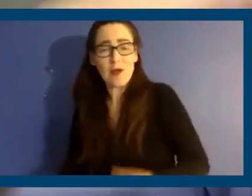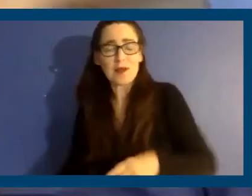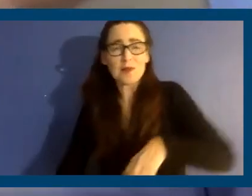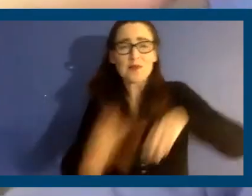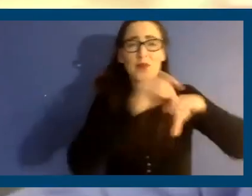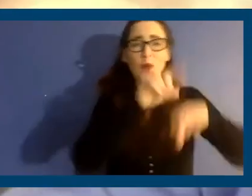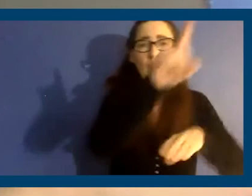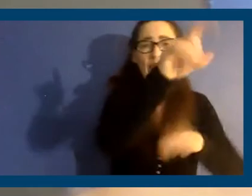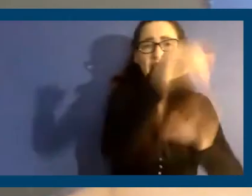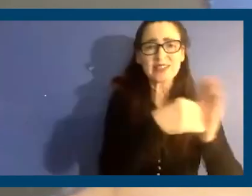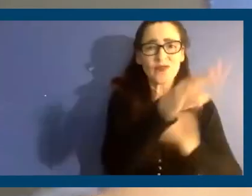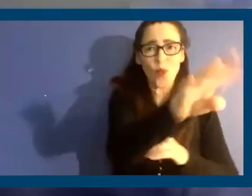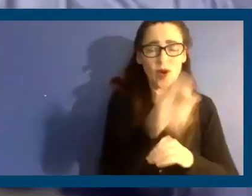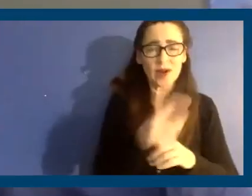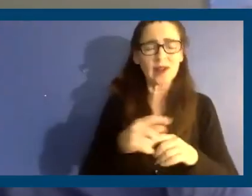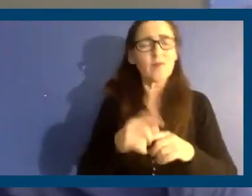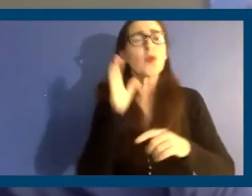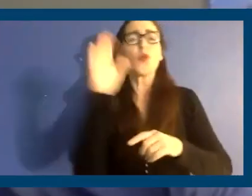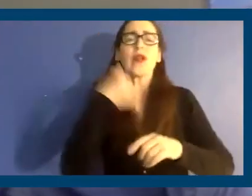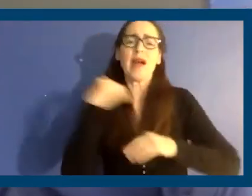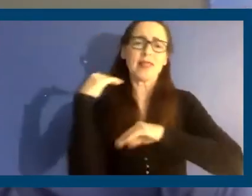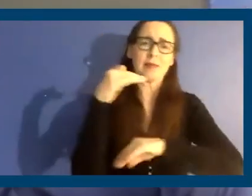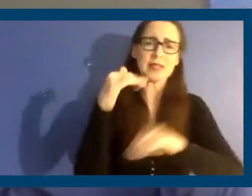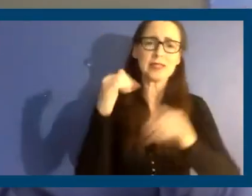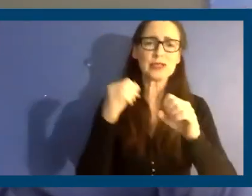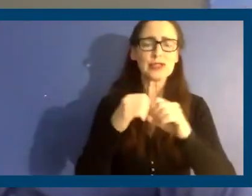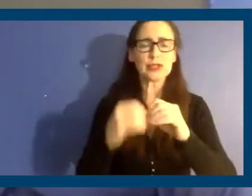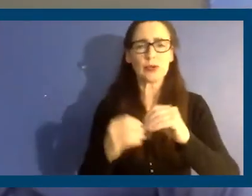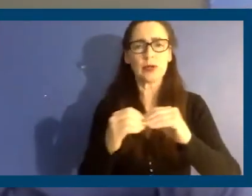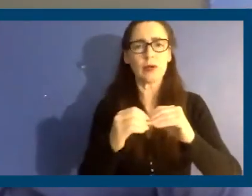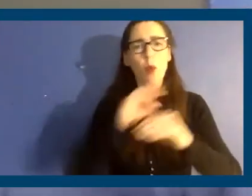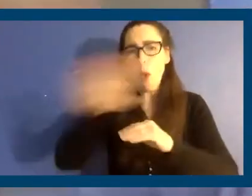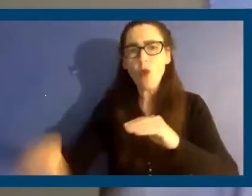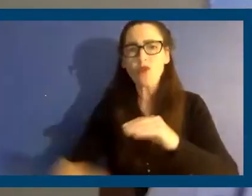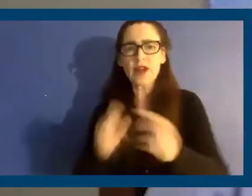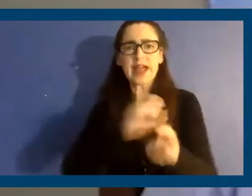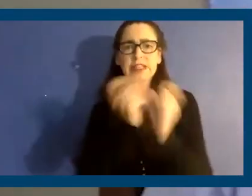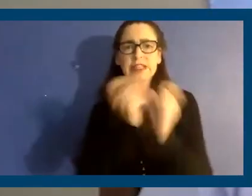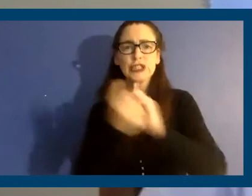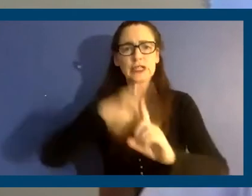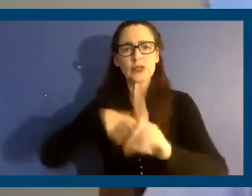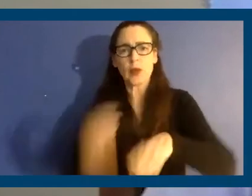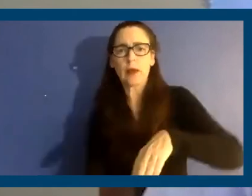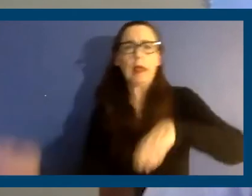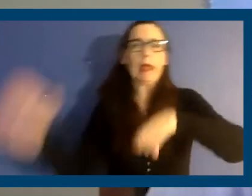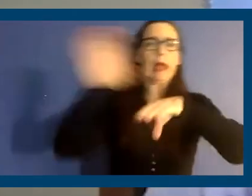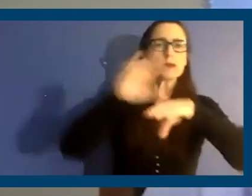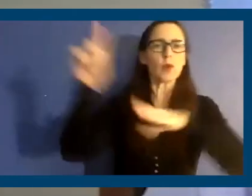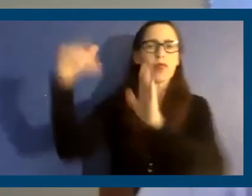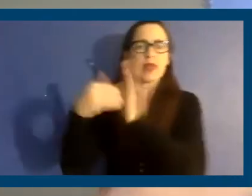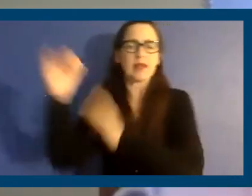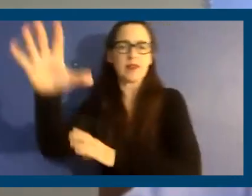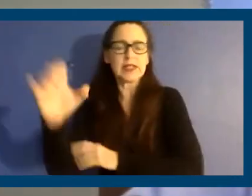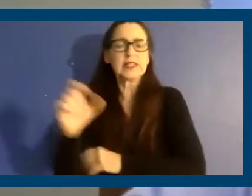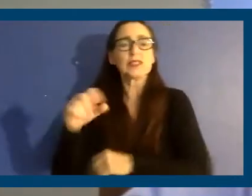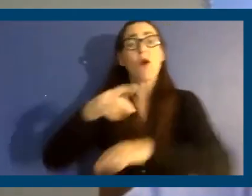some restrictions where they can't jack up the rent to $1,500 overnight. So that is what vacancy decontrol is, which